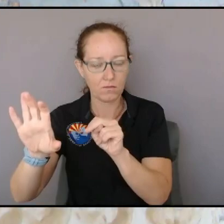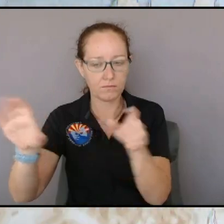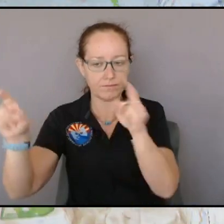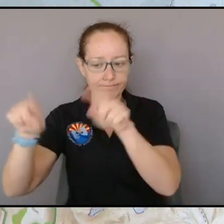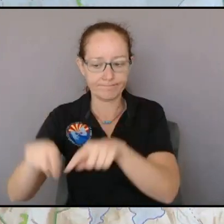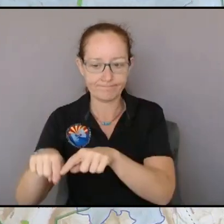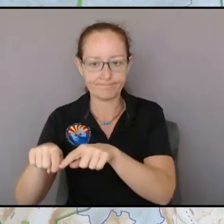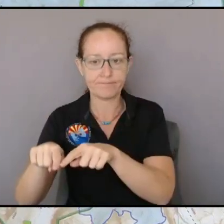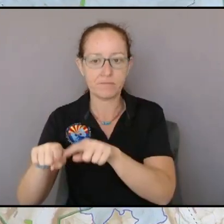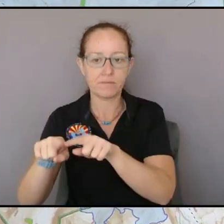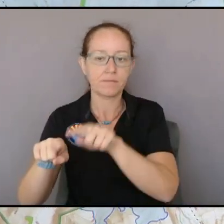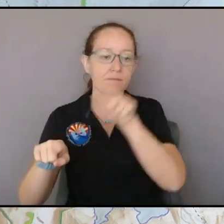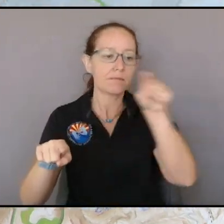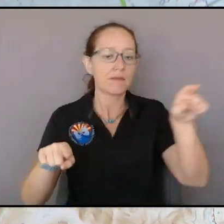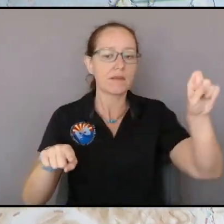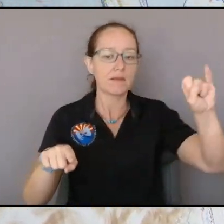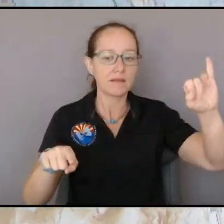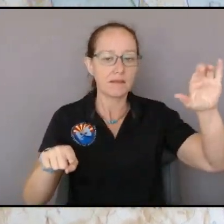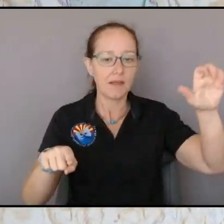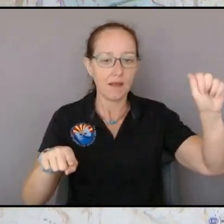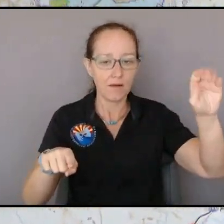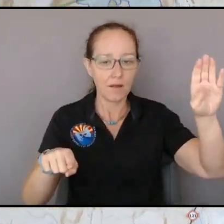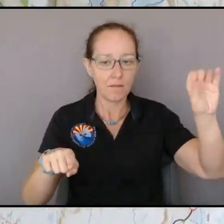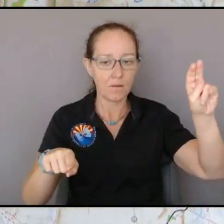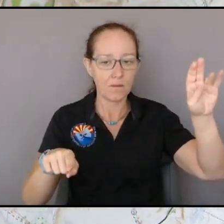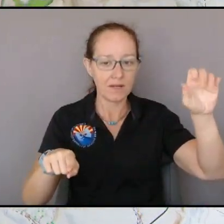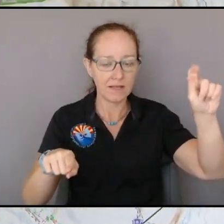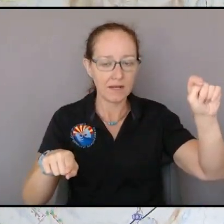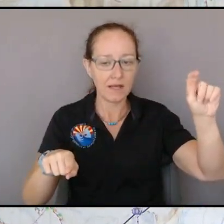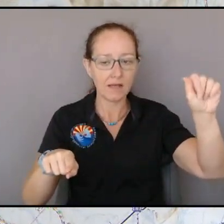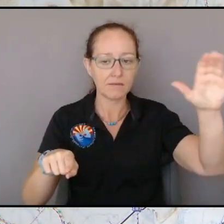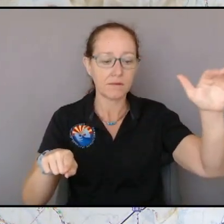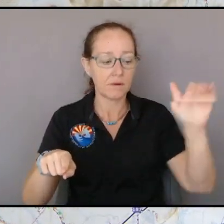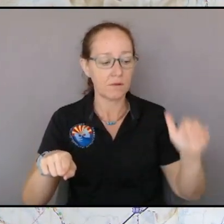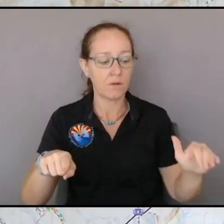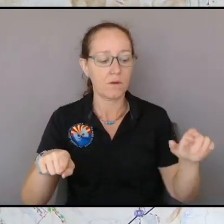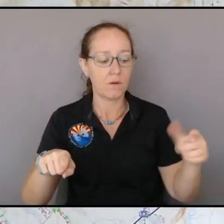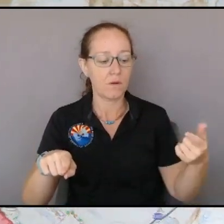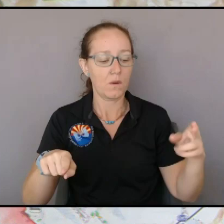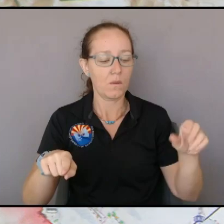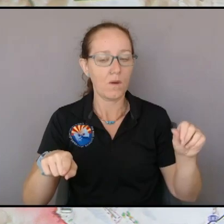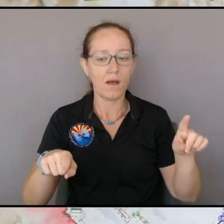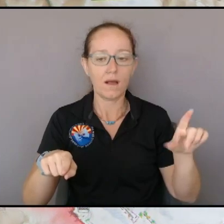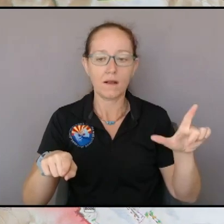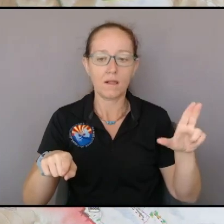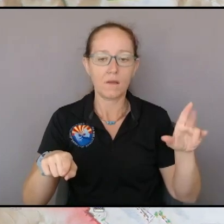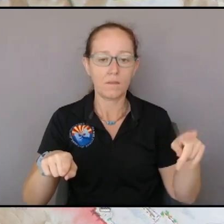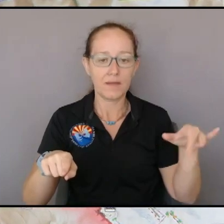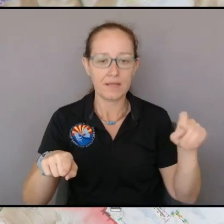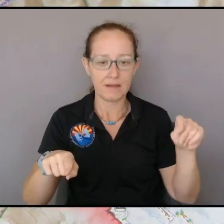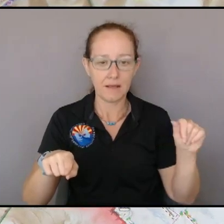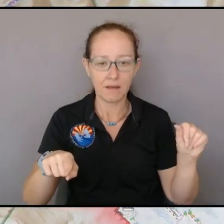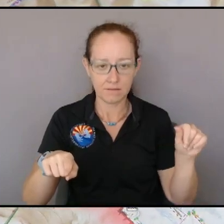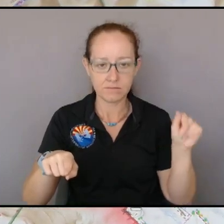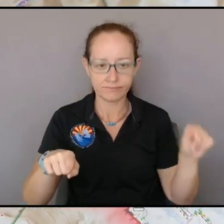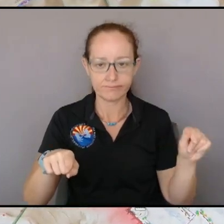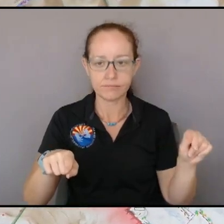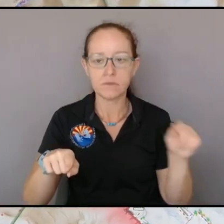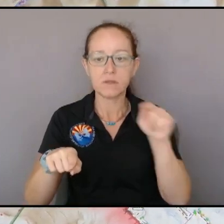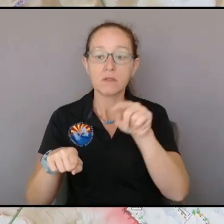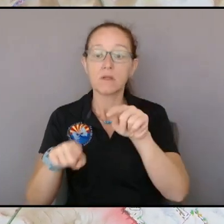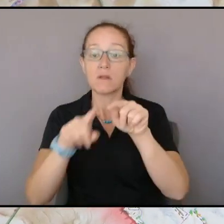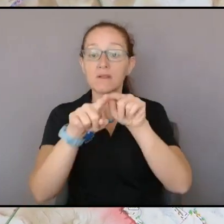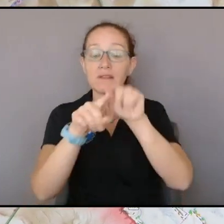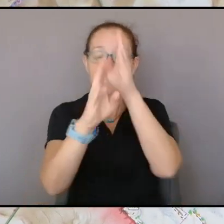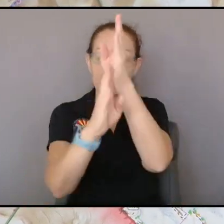is Sierra Bonita and then Guadalapita is down here on the on the far right of this map so there's some some heat yesterday underneath all those winds we saw